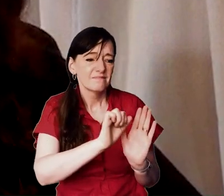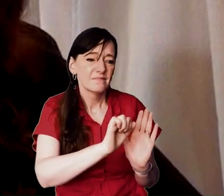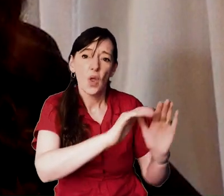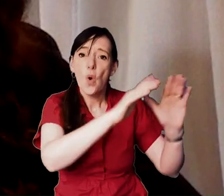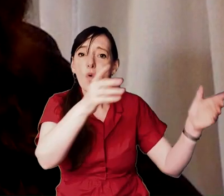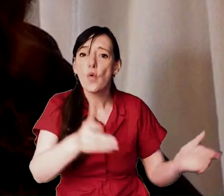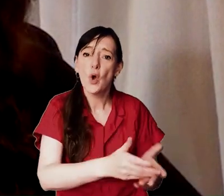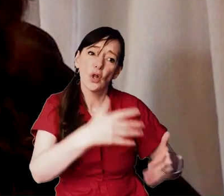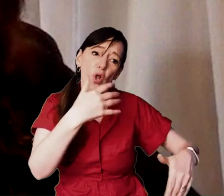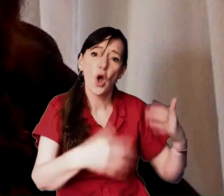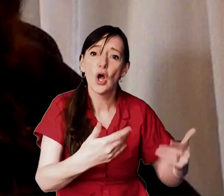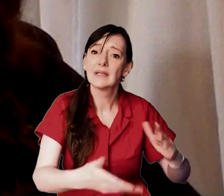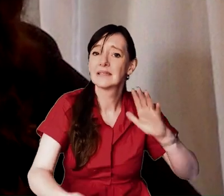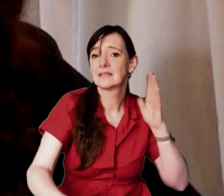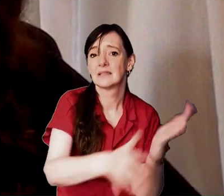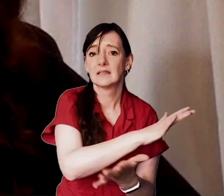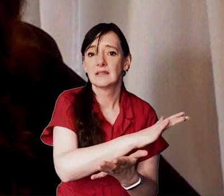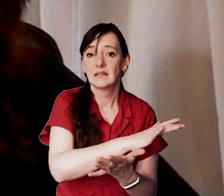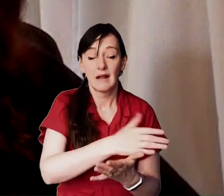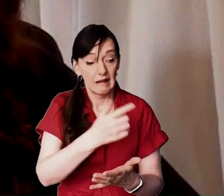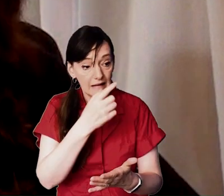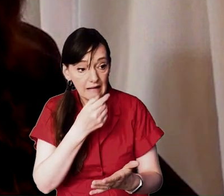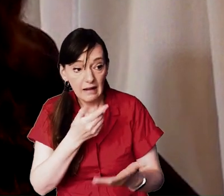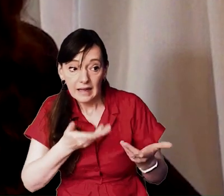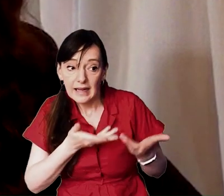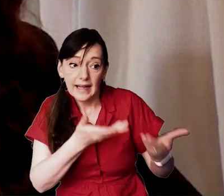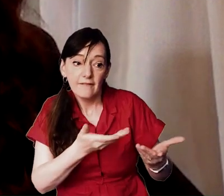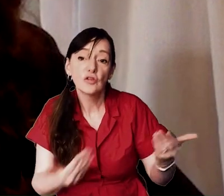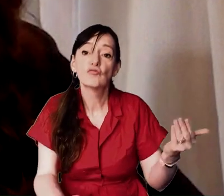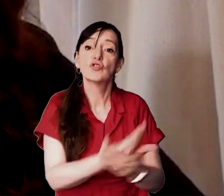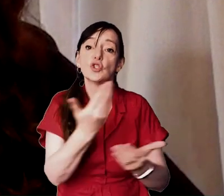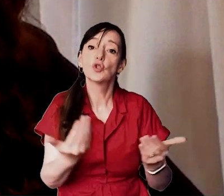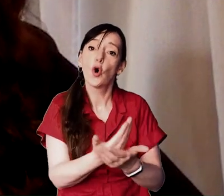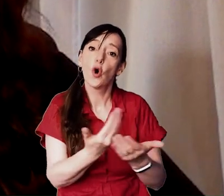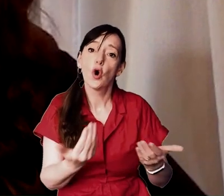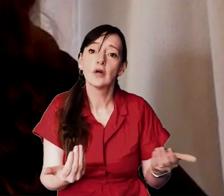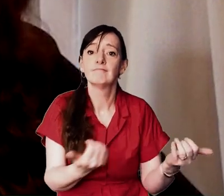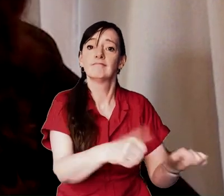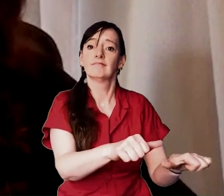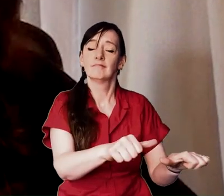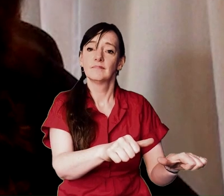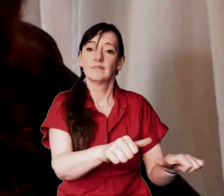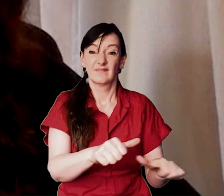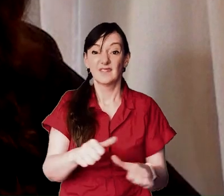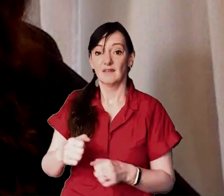a messy hurting bruised world i hope that will restore and renew the earth as overwhelmed as my friend is